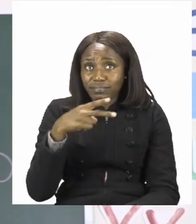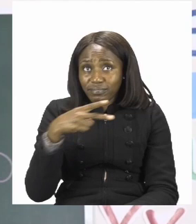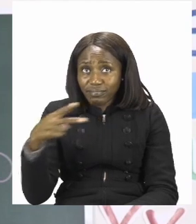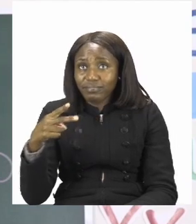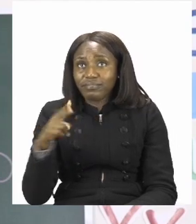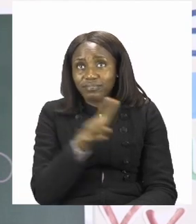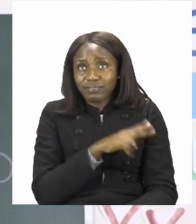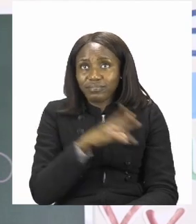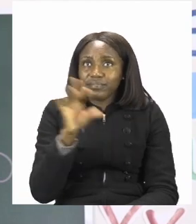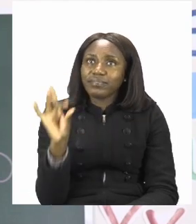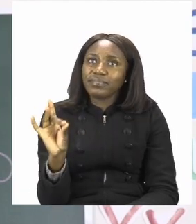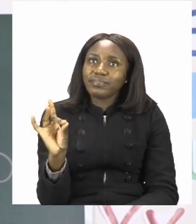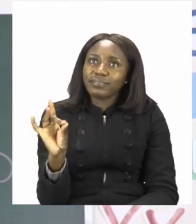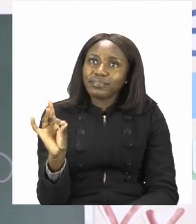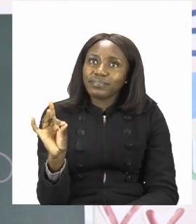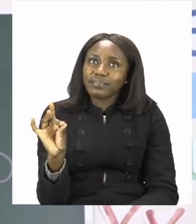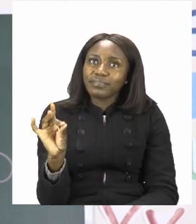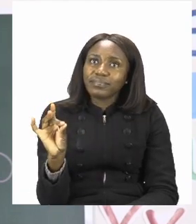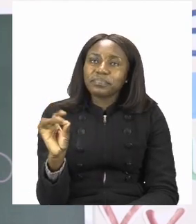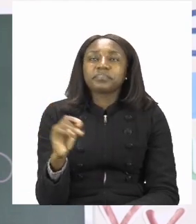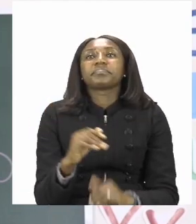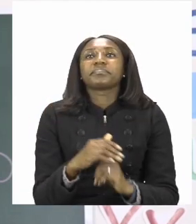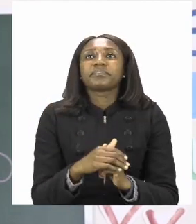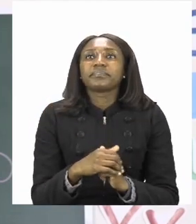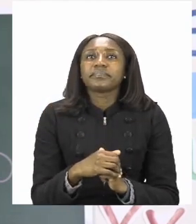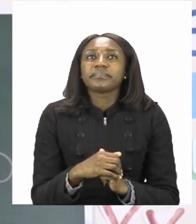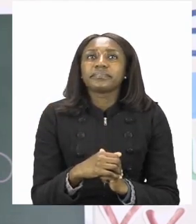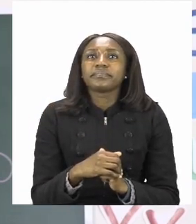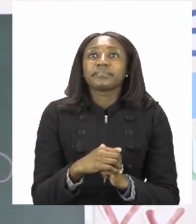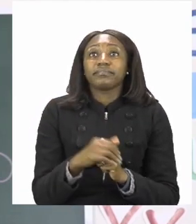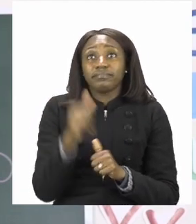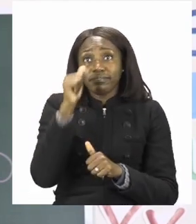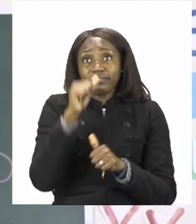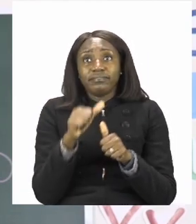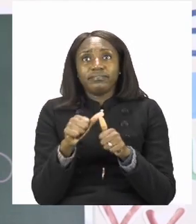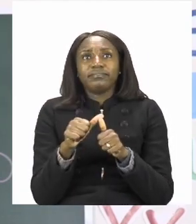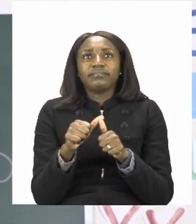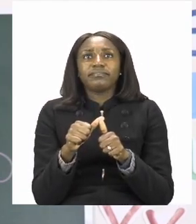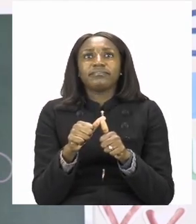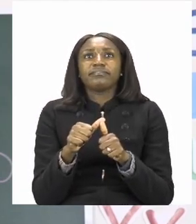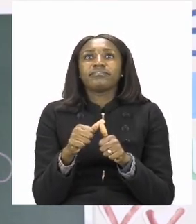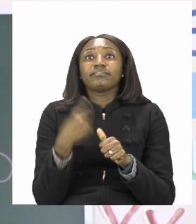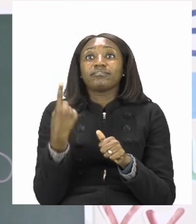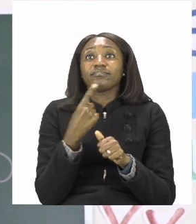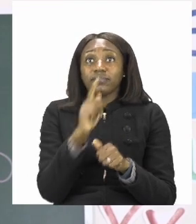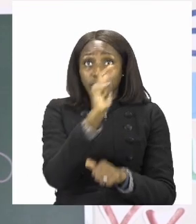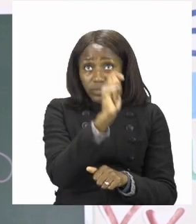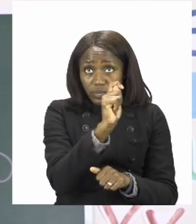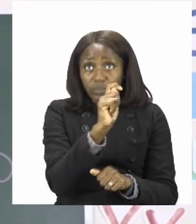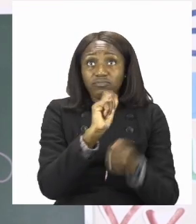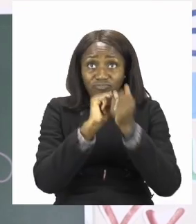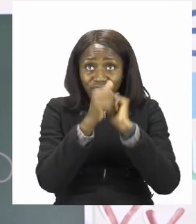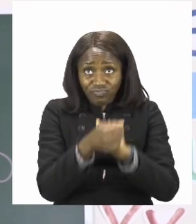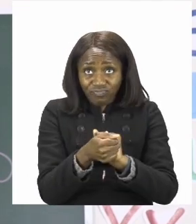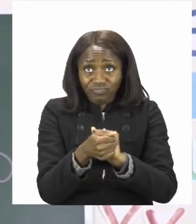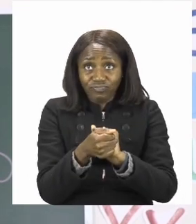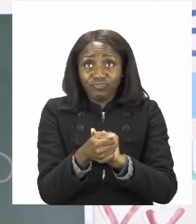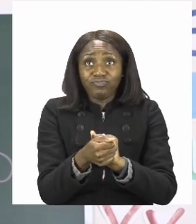give us 28. Remember, only the tens will change.